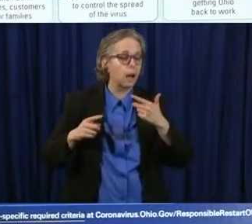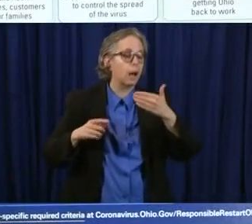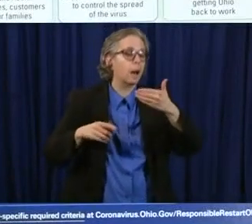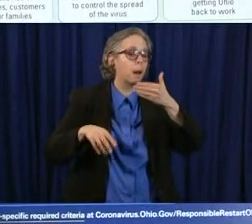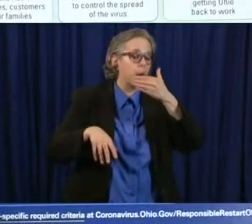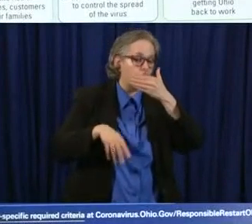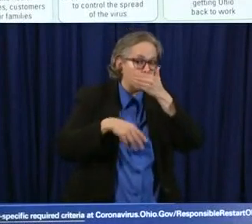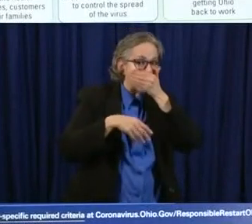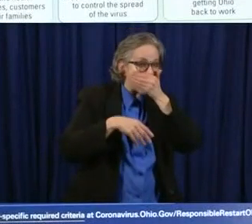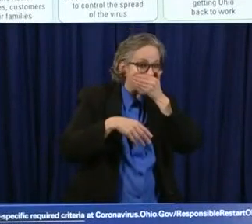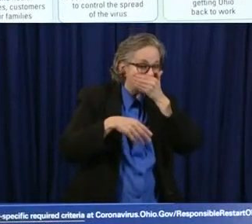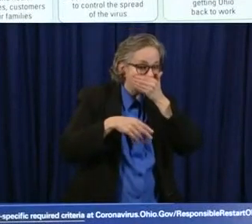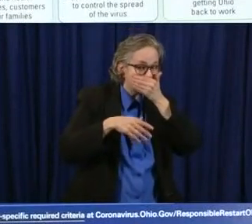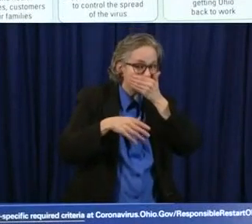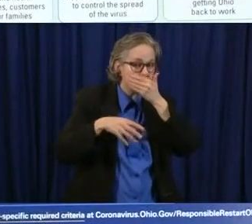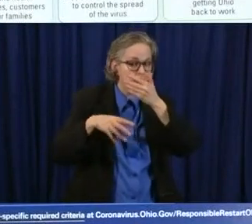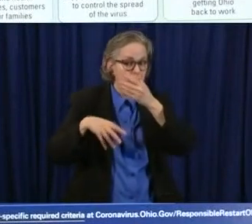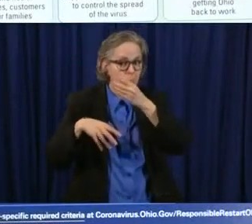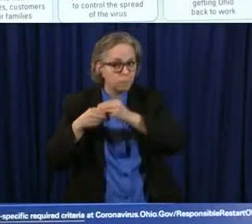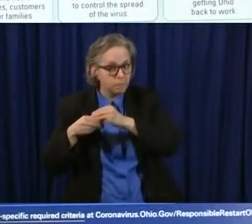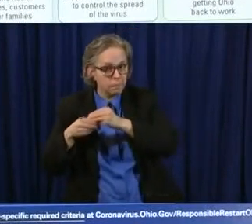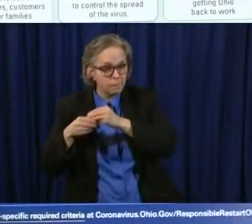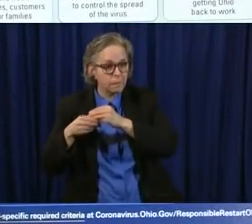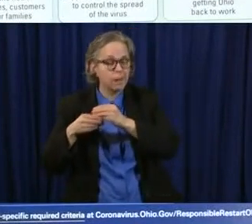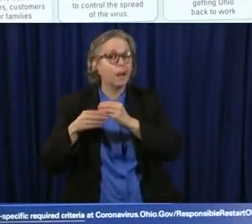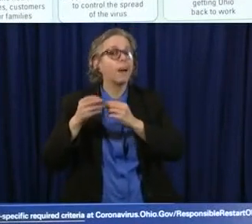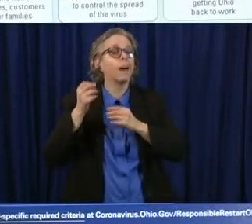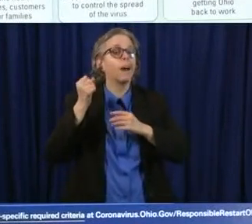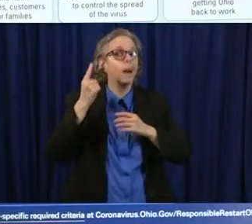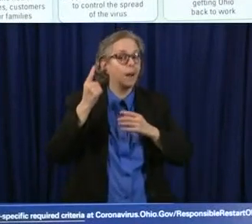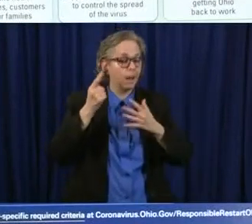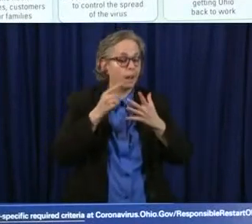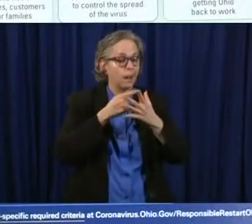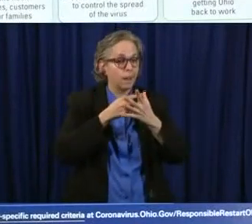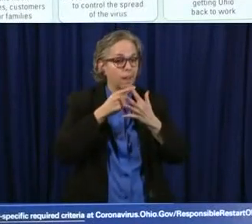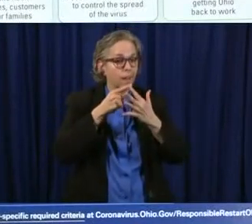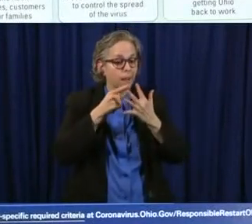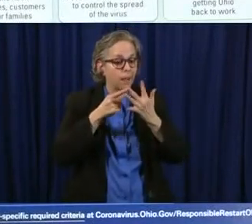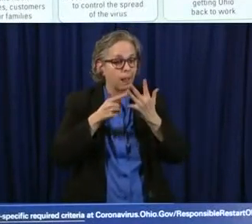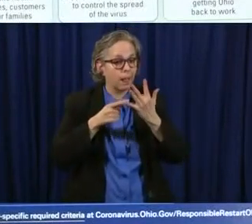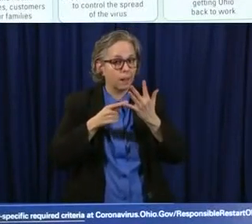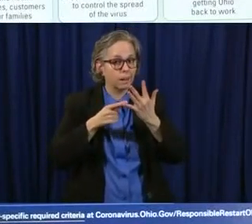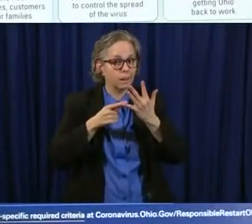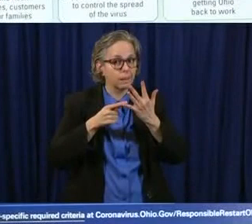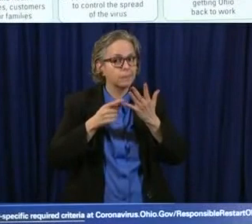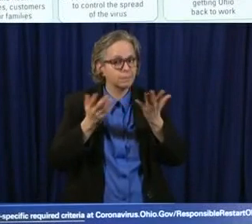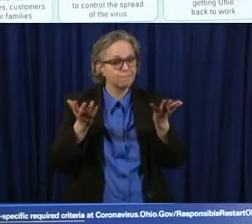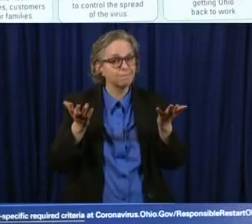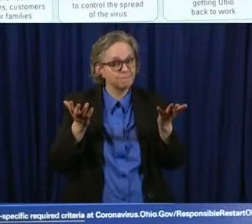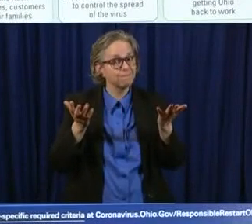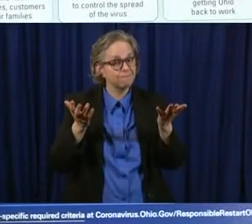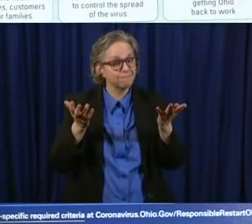have some facial covering is you dramatically in your increase your odds of not getting